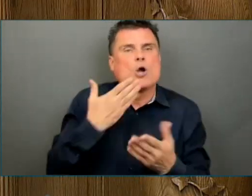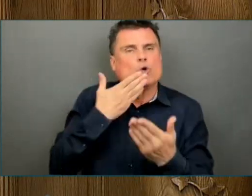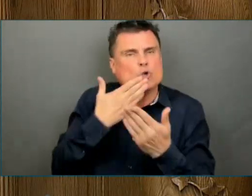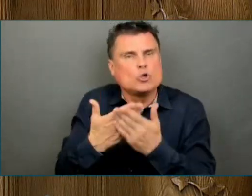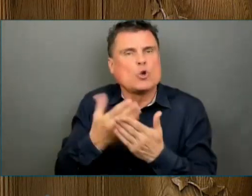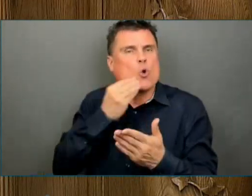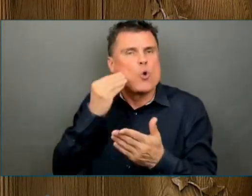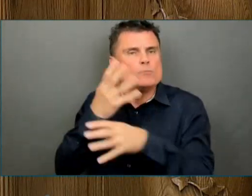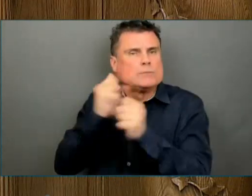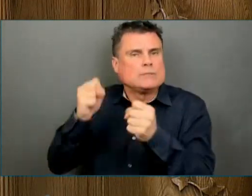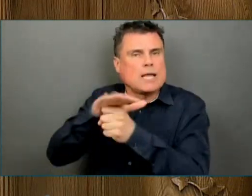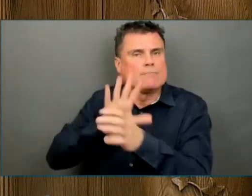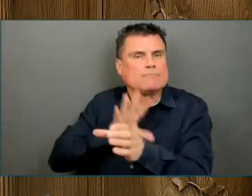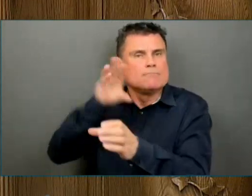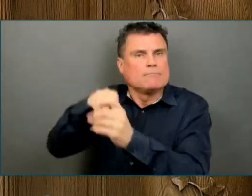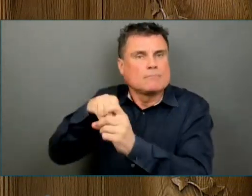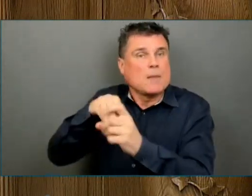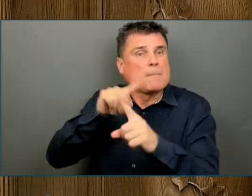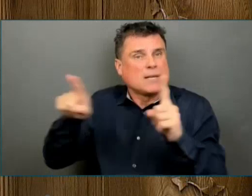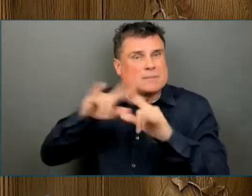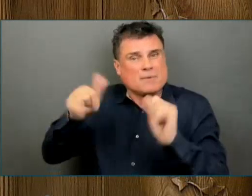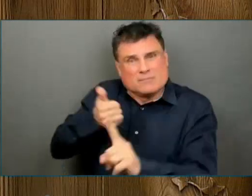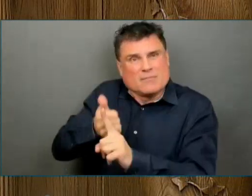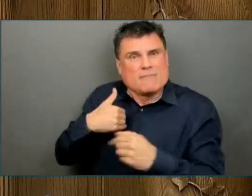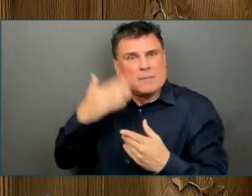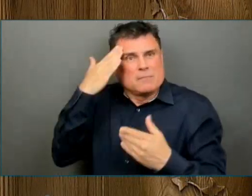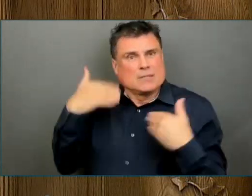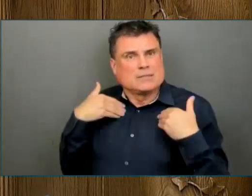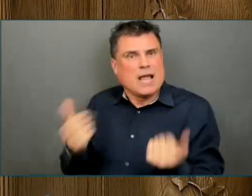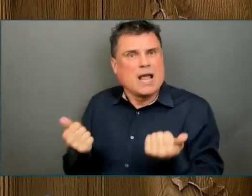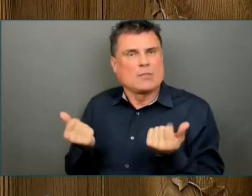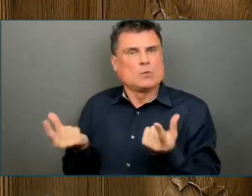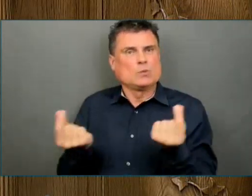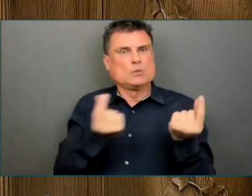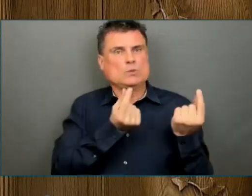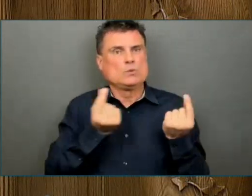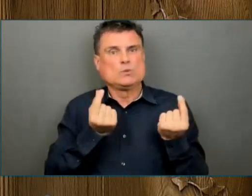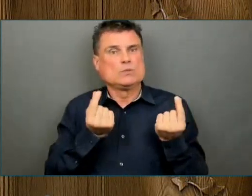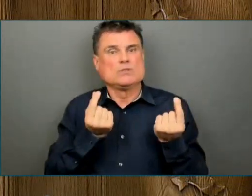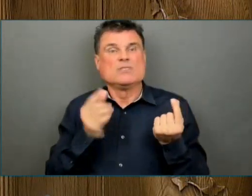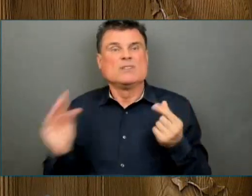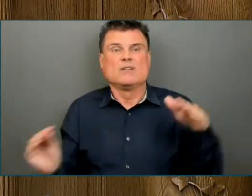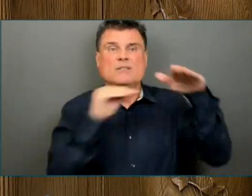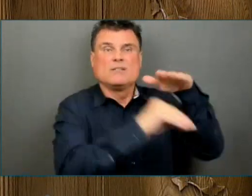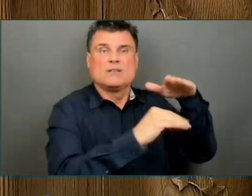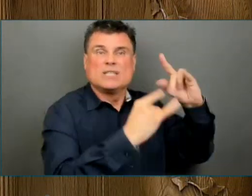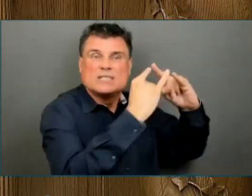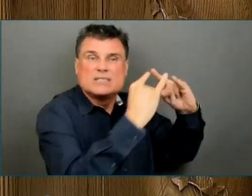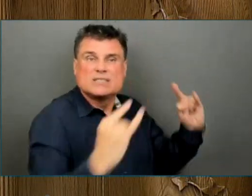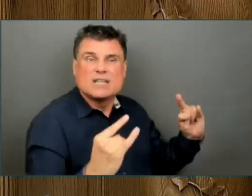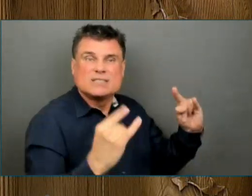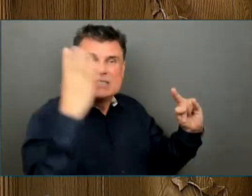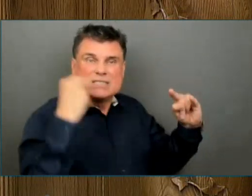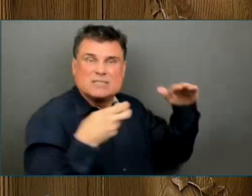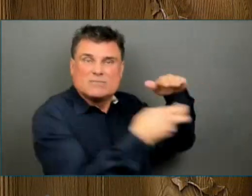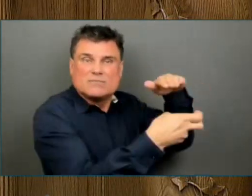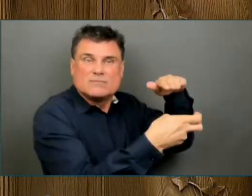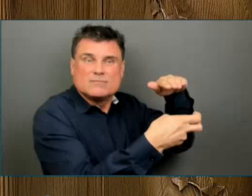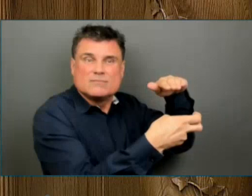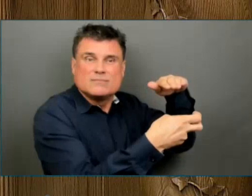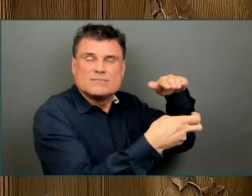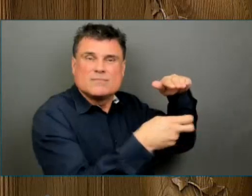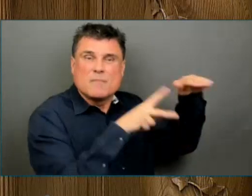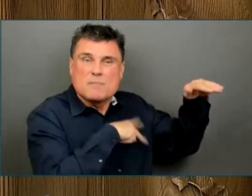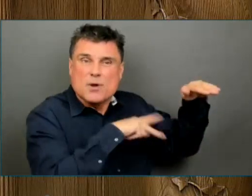often in city parks. While your government has made unprecedented investments in thousands of new units over the last four years,